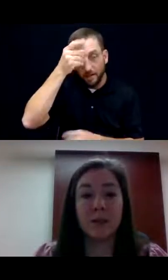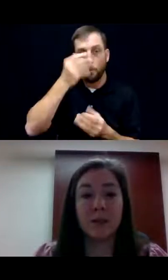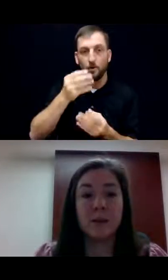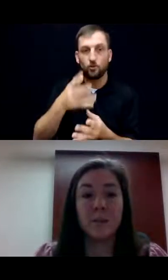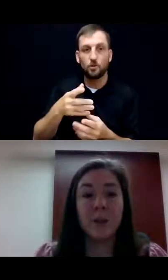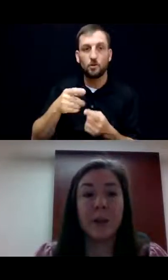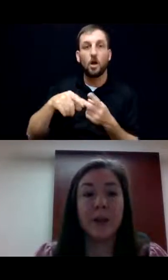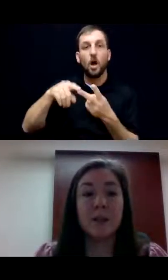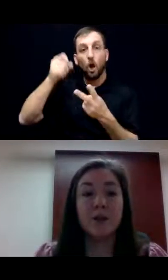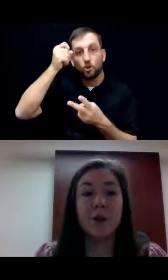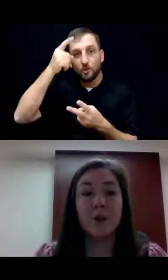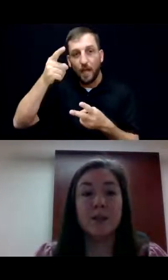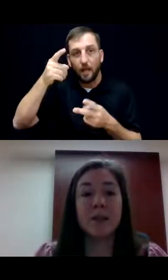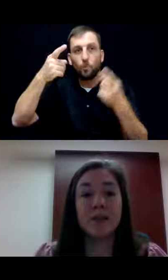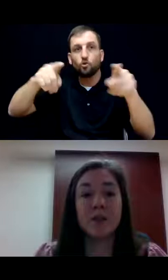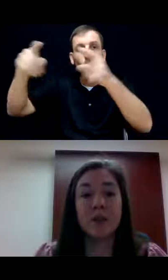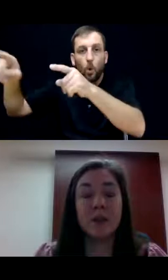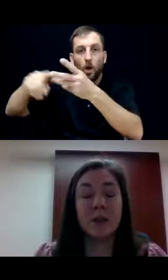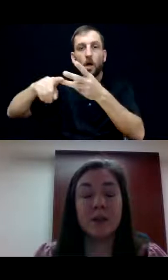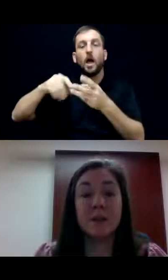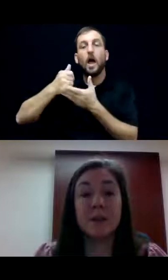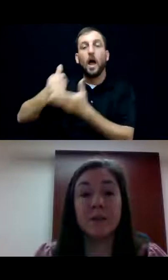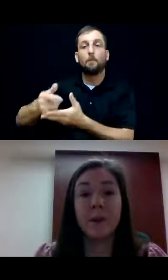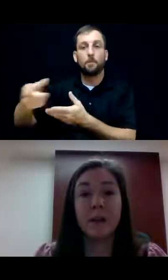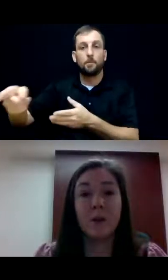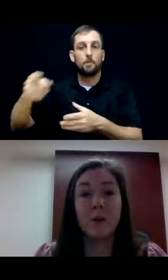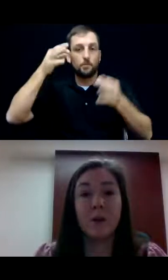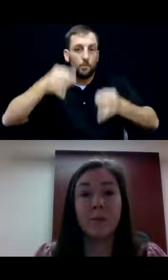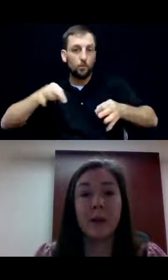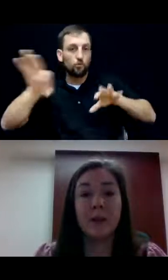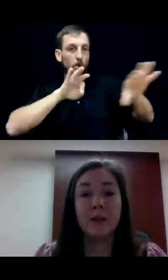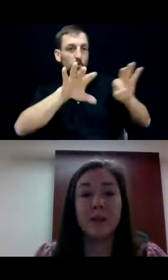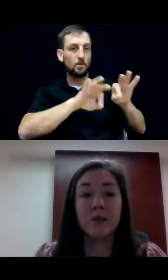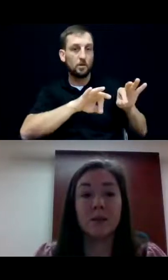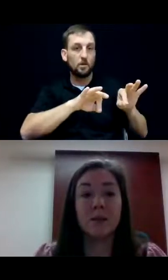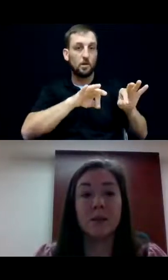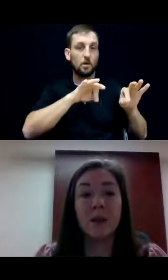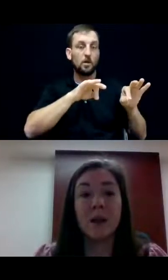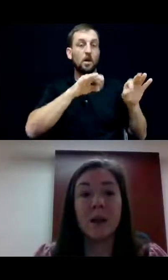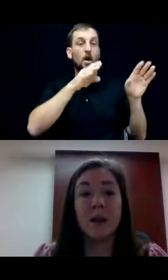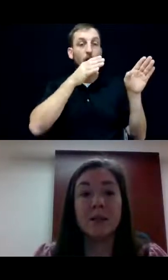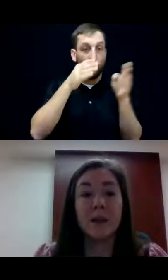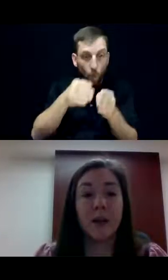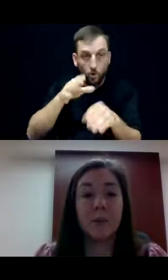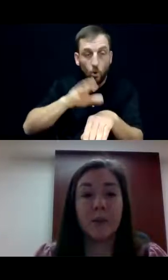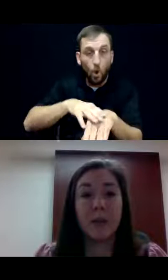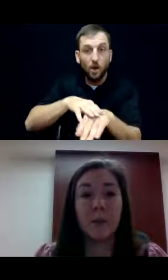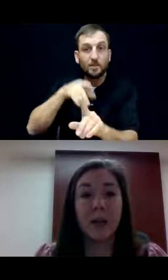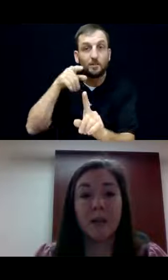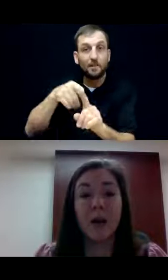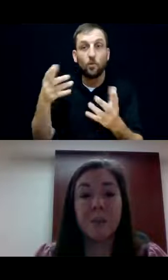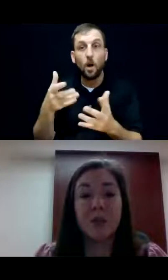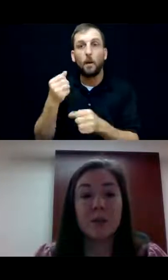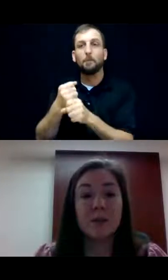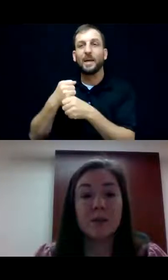choices. It's going to focus the attention specifically on making decisions. It's going to help them with